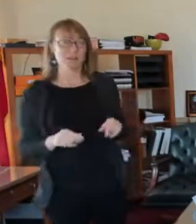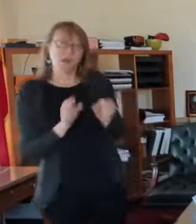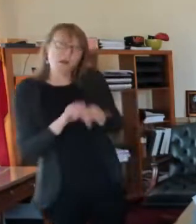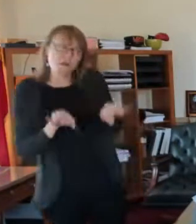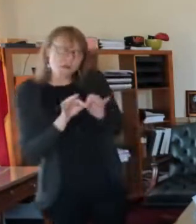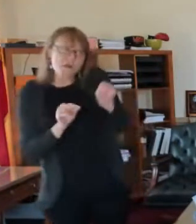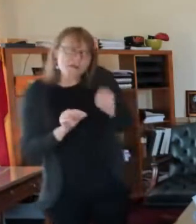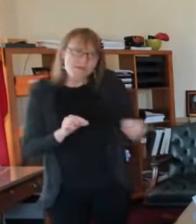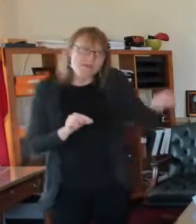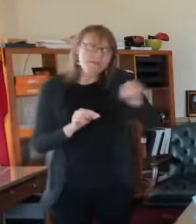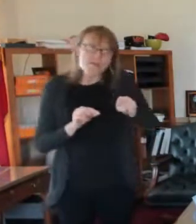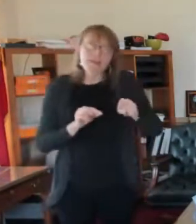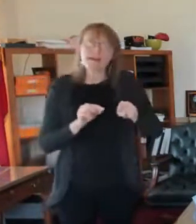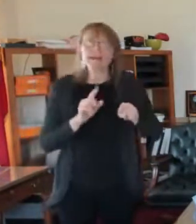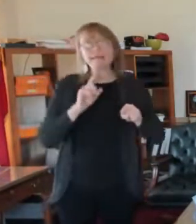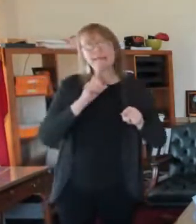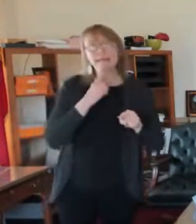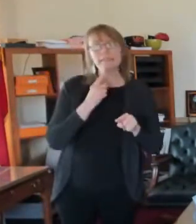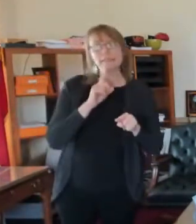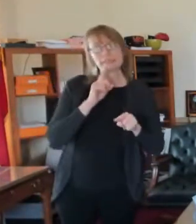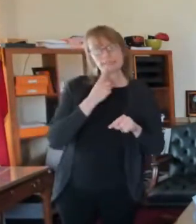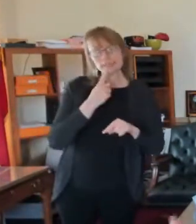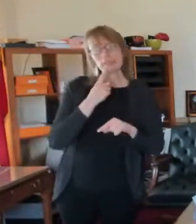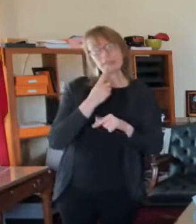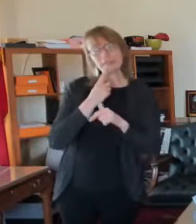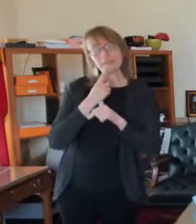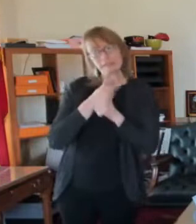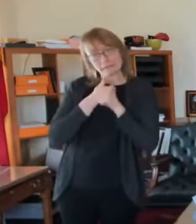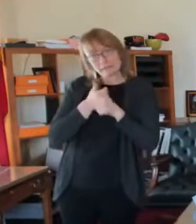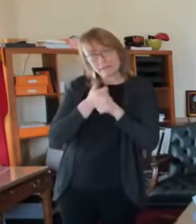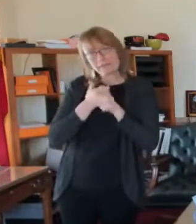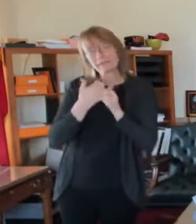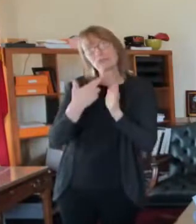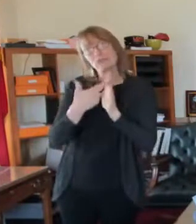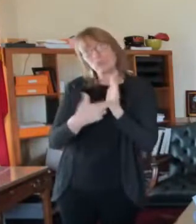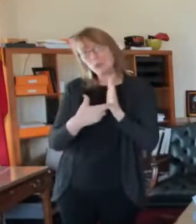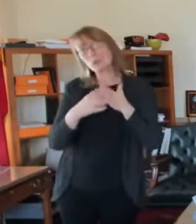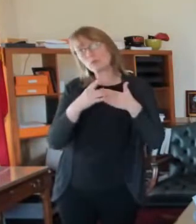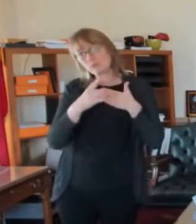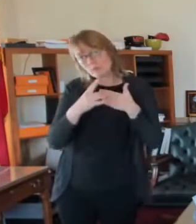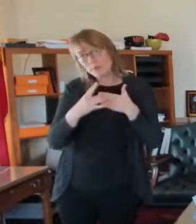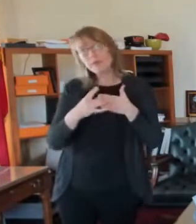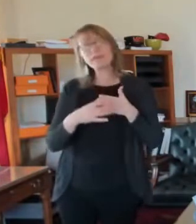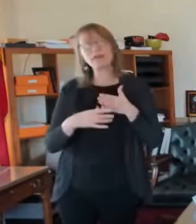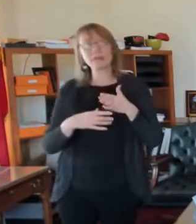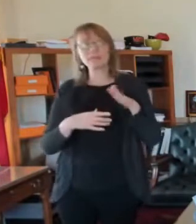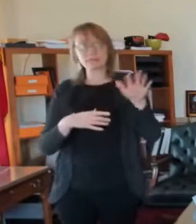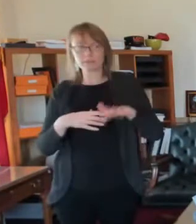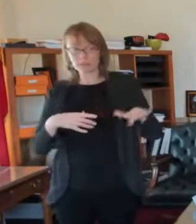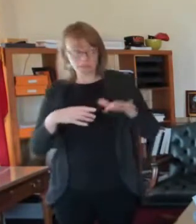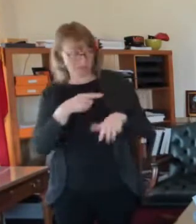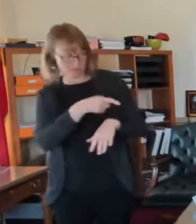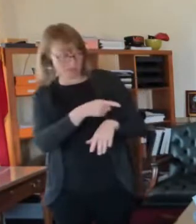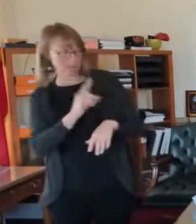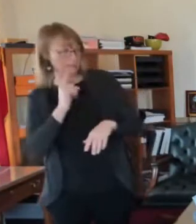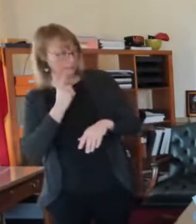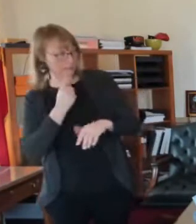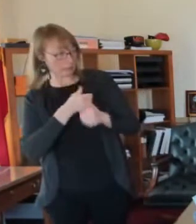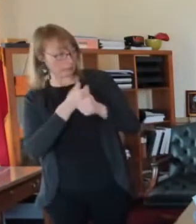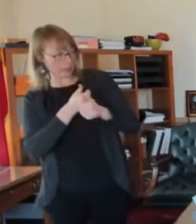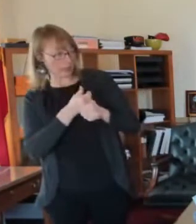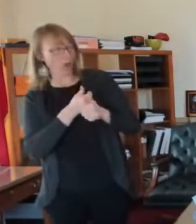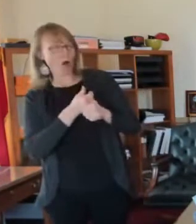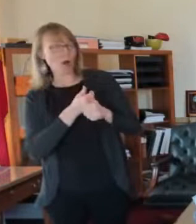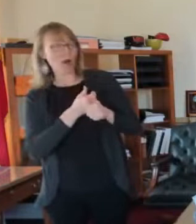when the numbers were so high, we began to see those things go down. The other thing, of course, is that in early